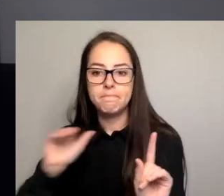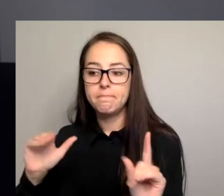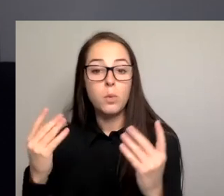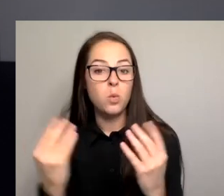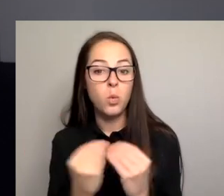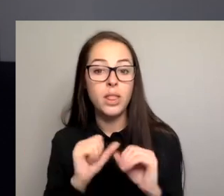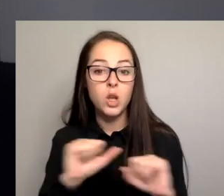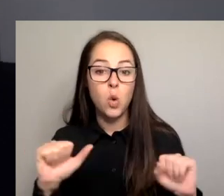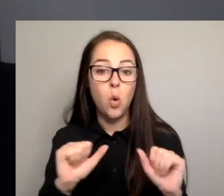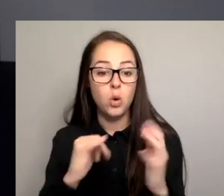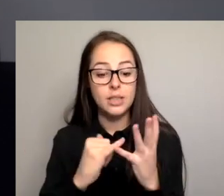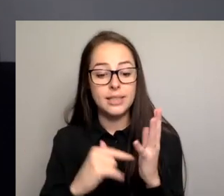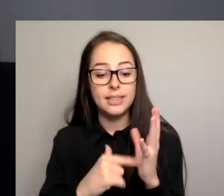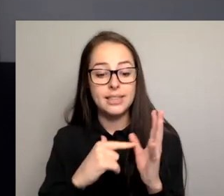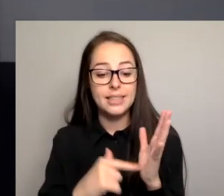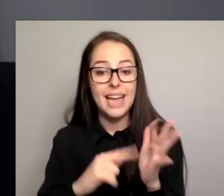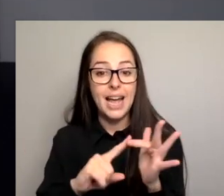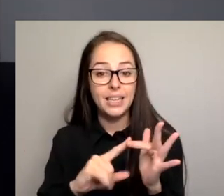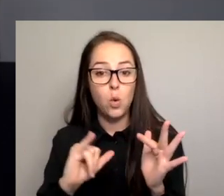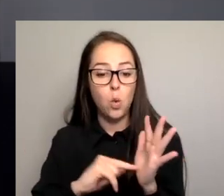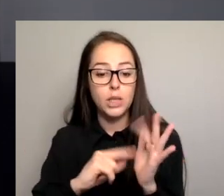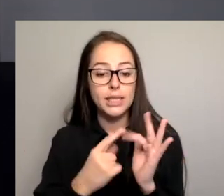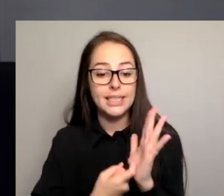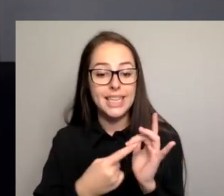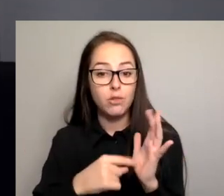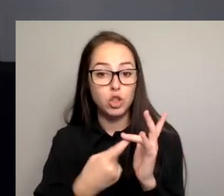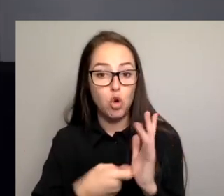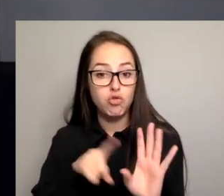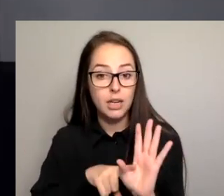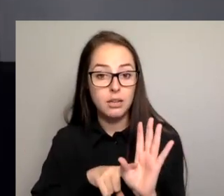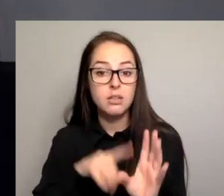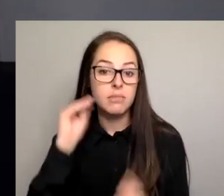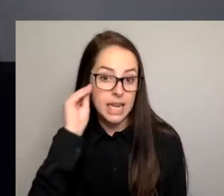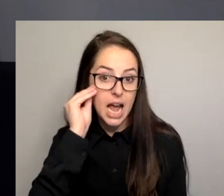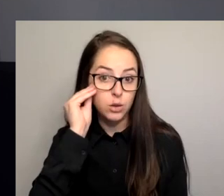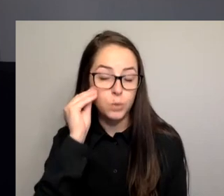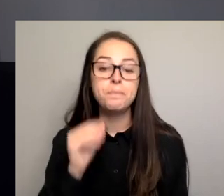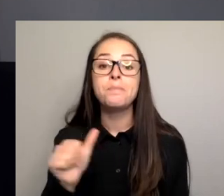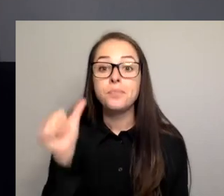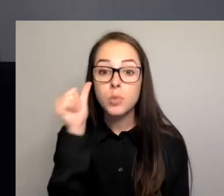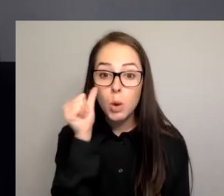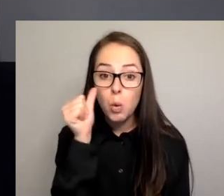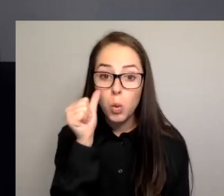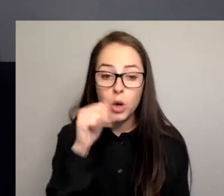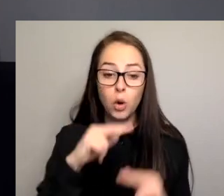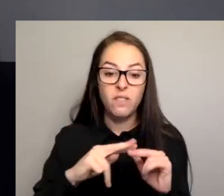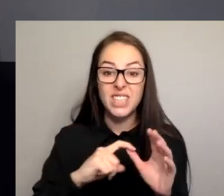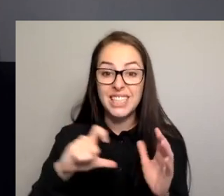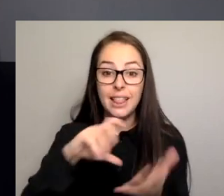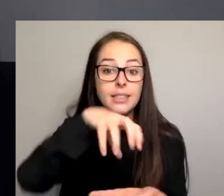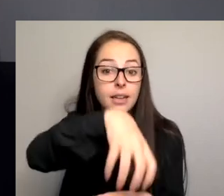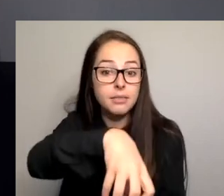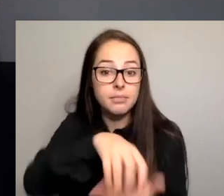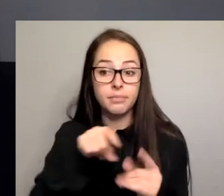association. We know that council facilities and services too are of course used by people in the